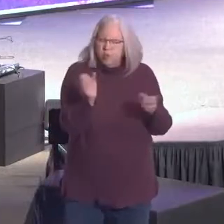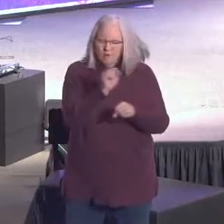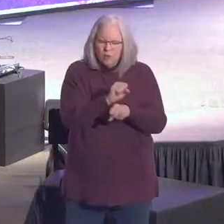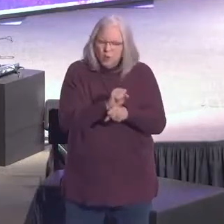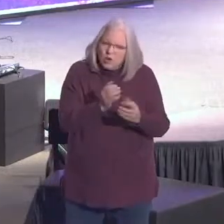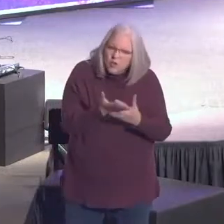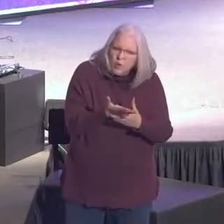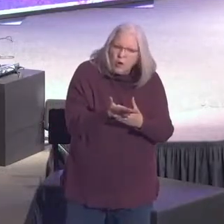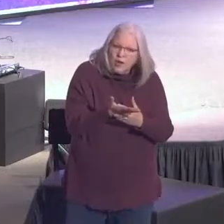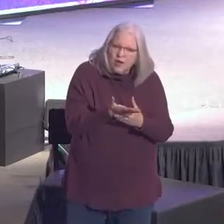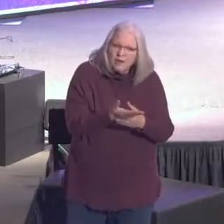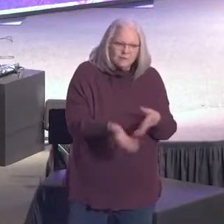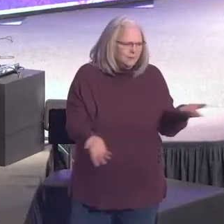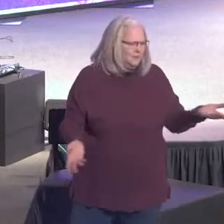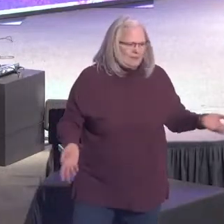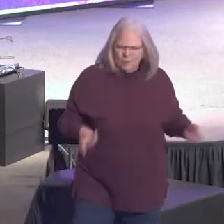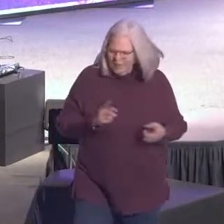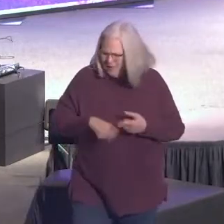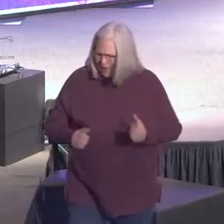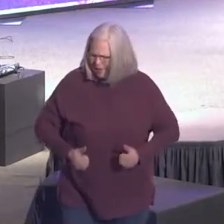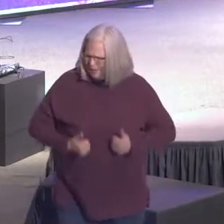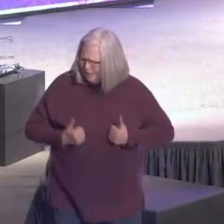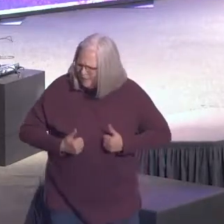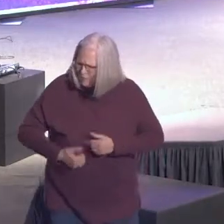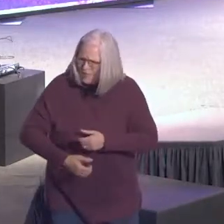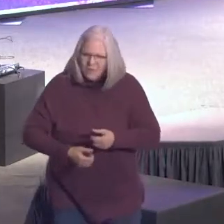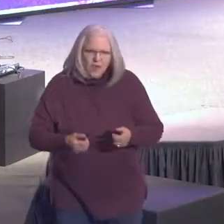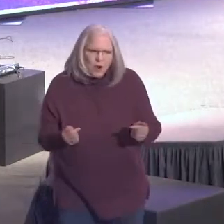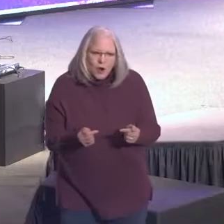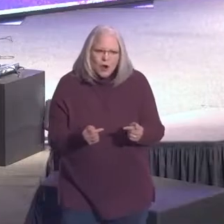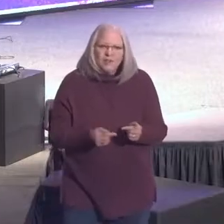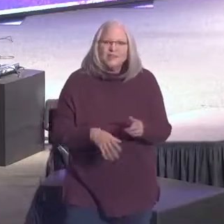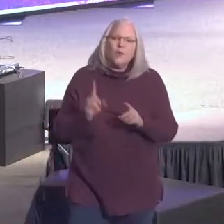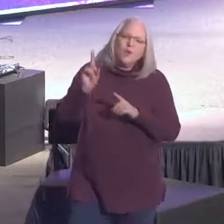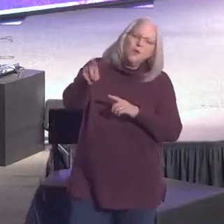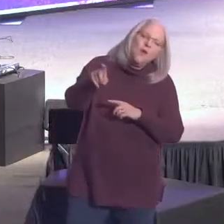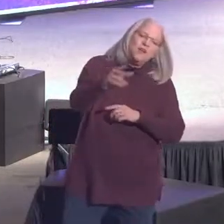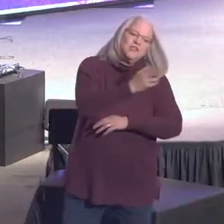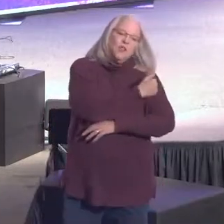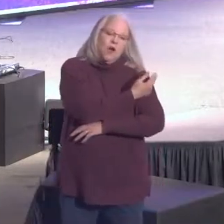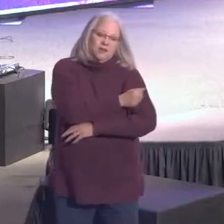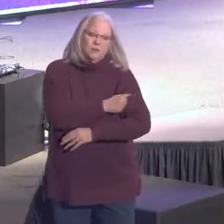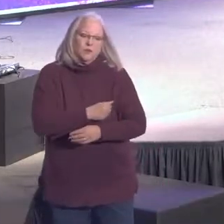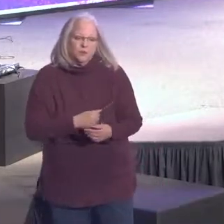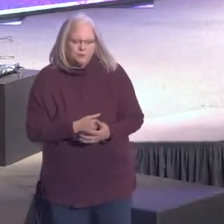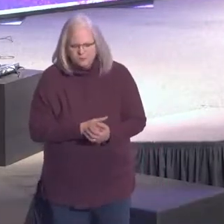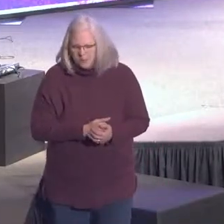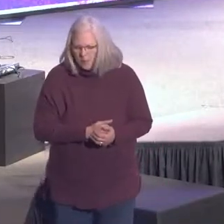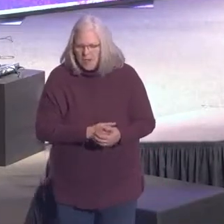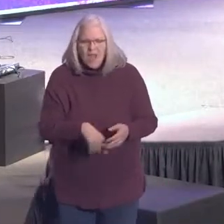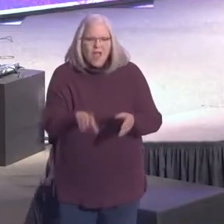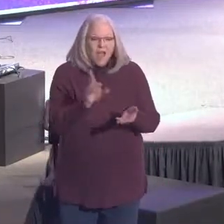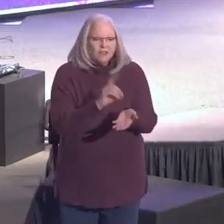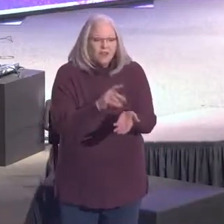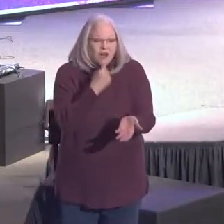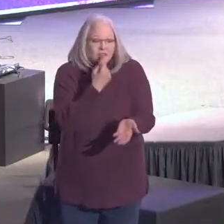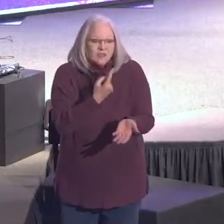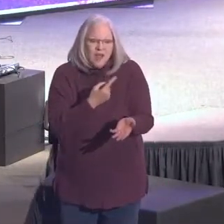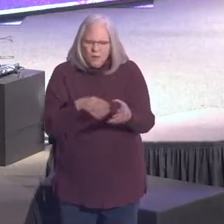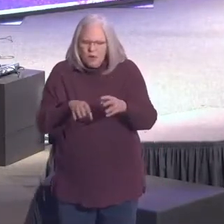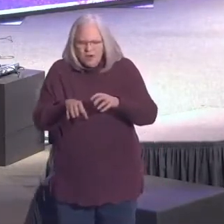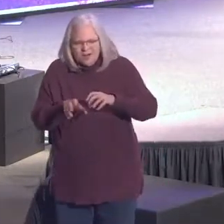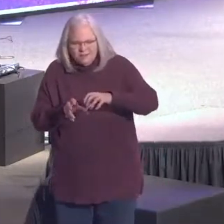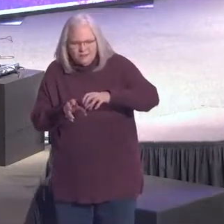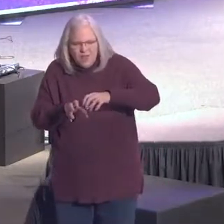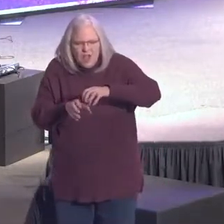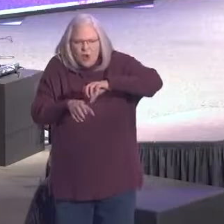just cannot live with this kind of hurt. So we take him to, I think it was Pharaoh Hospital. And the doctor said, we're gonna set this